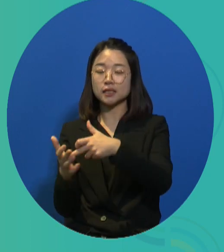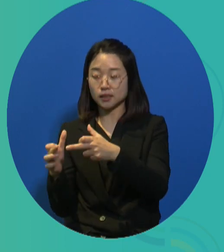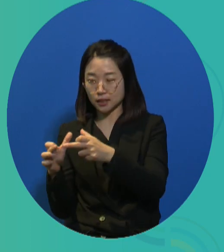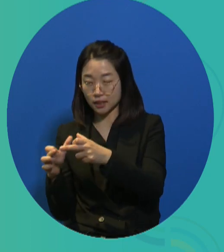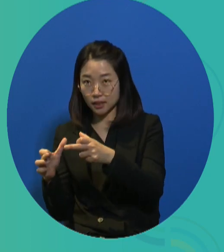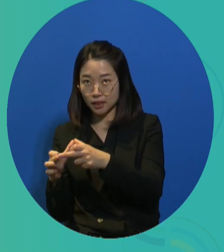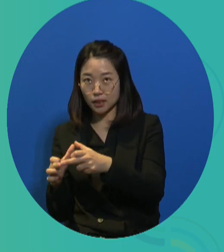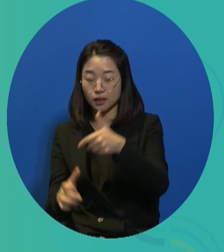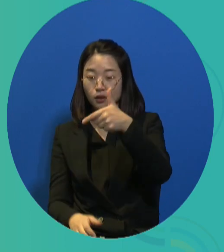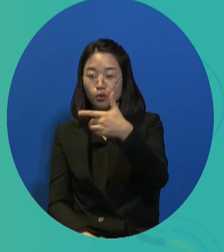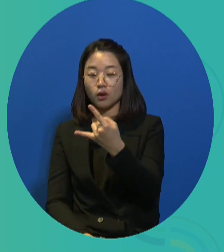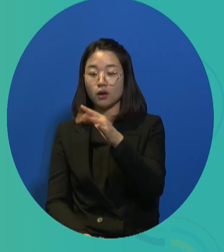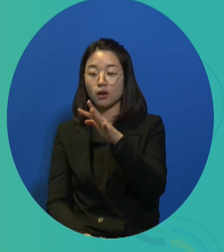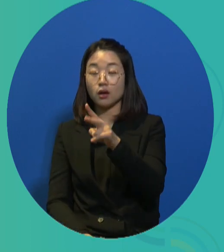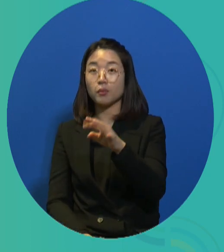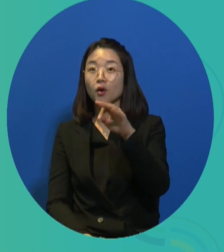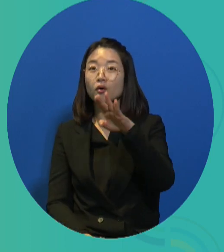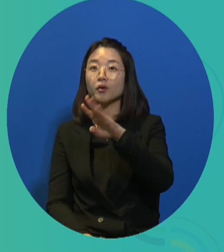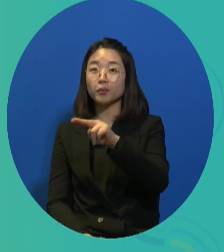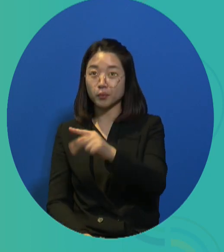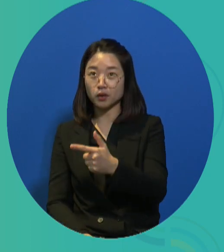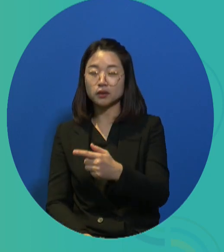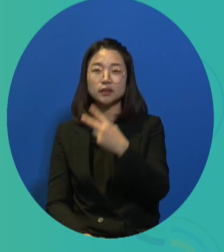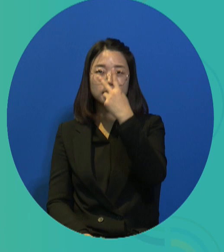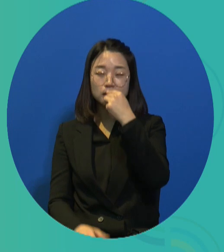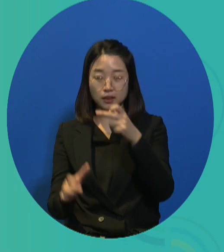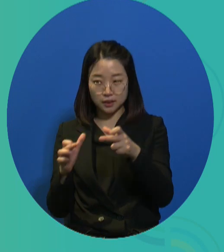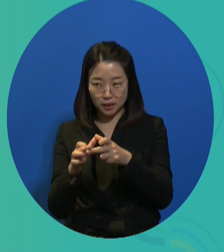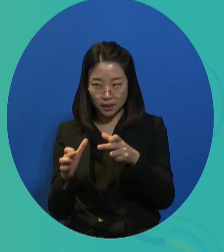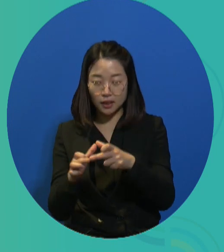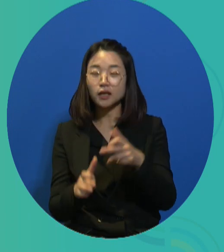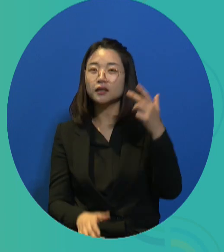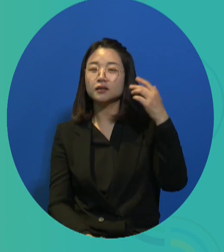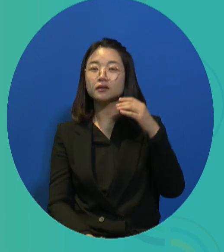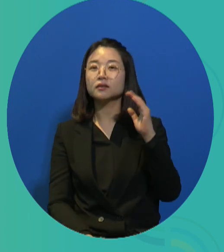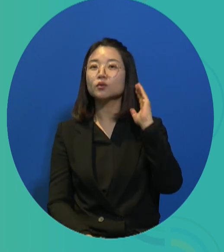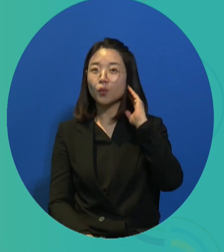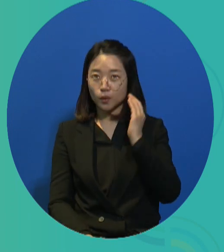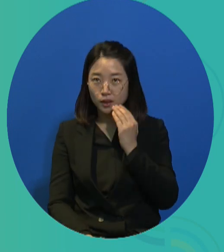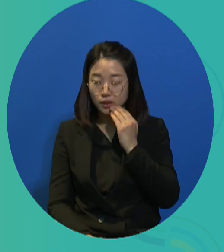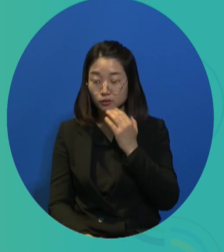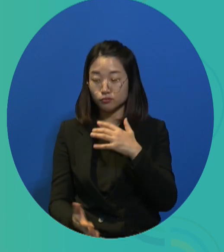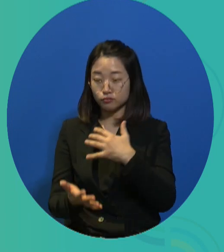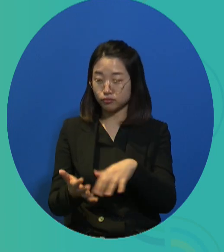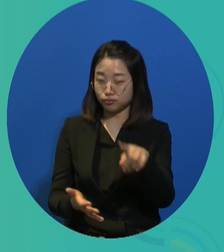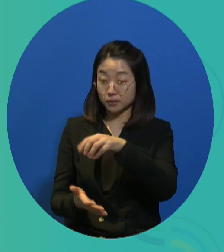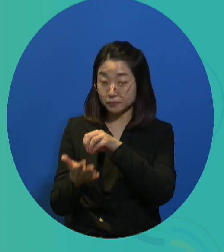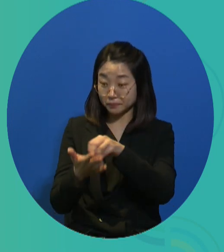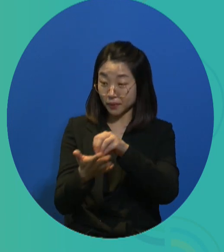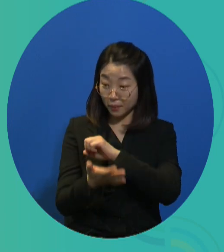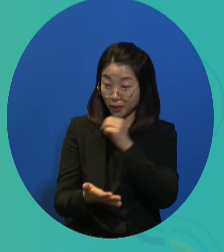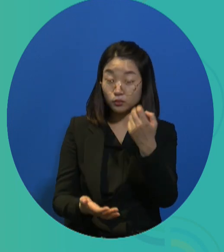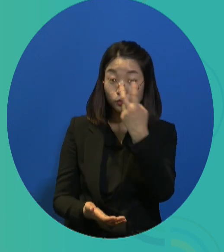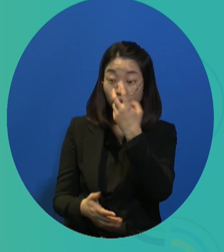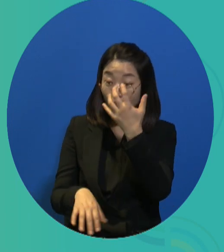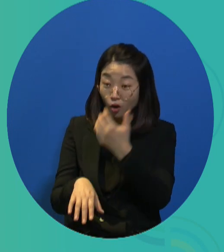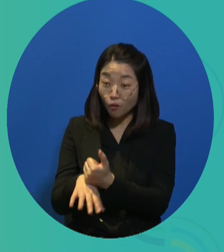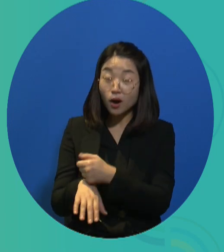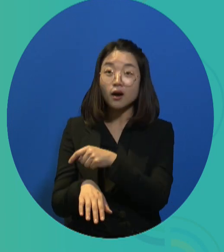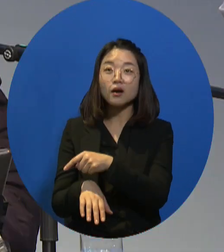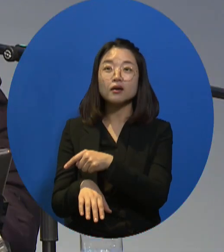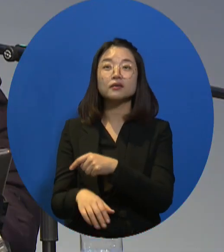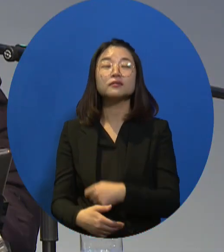five types of severe disability, including developmental disability and visual impairment